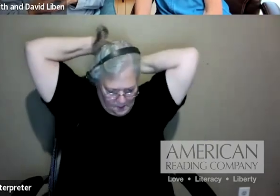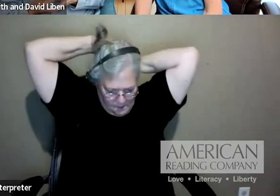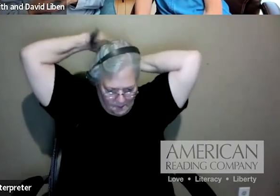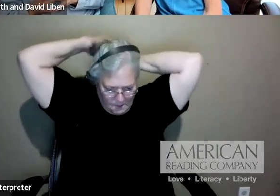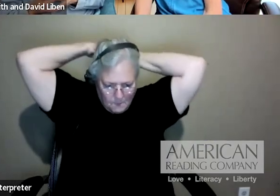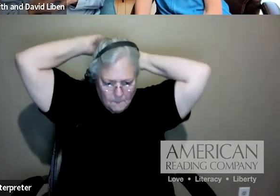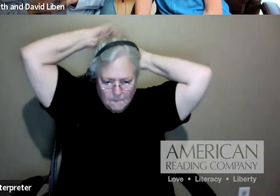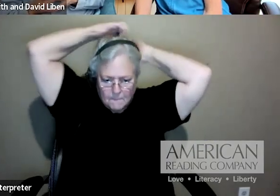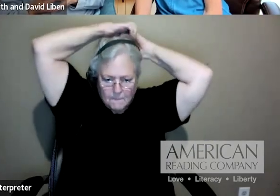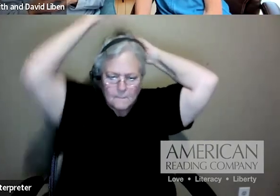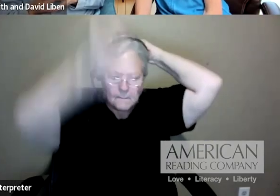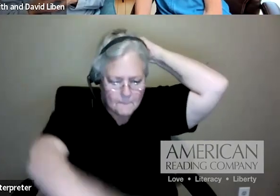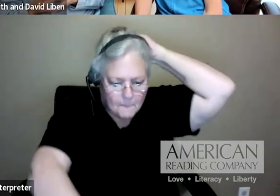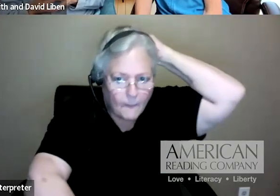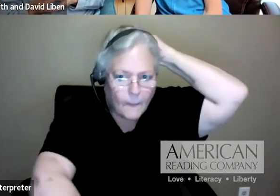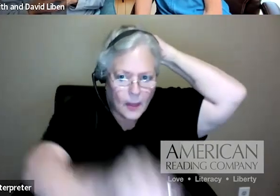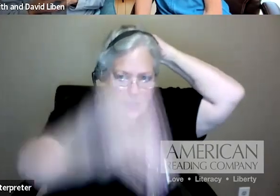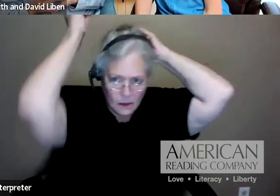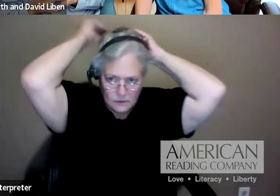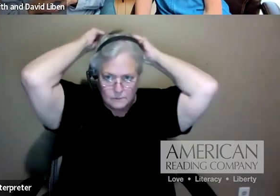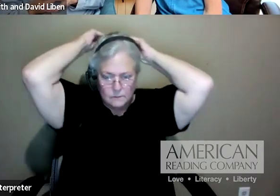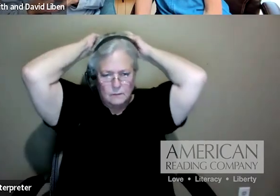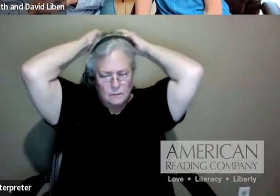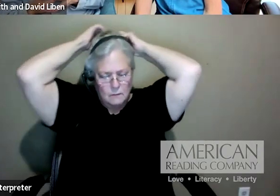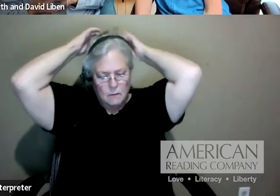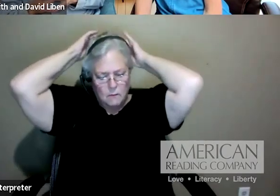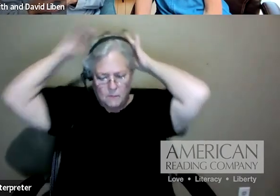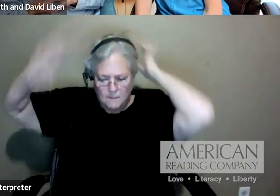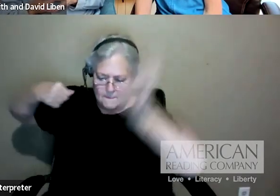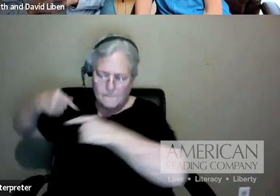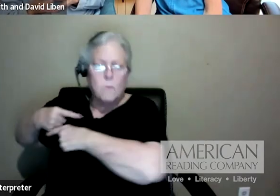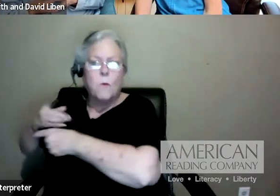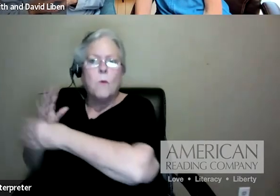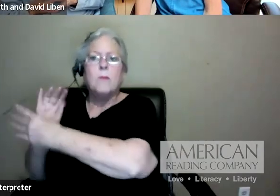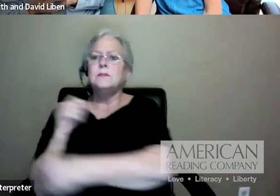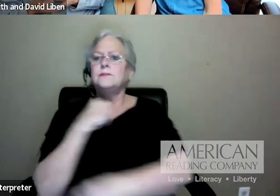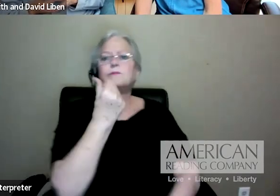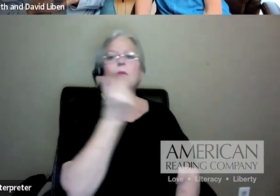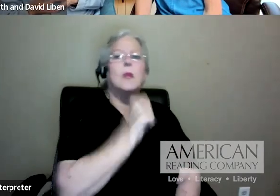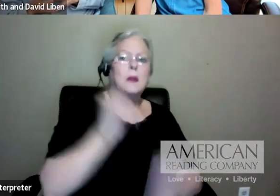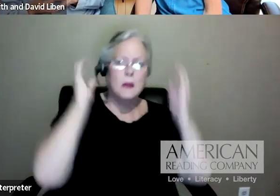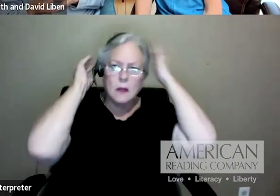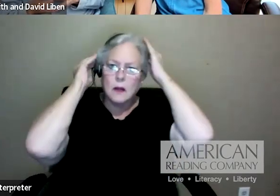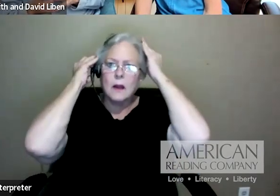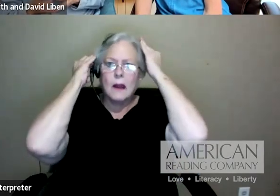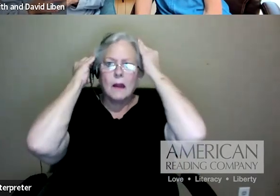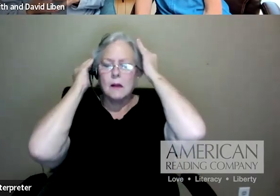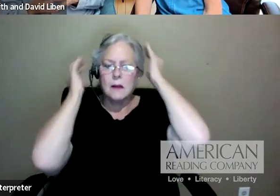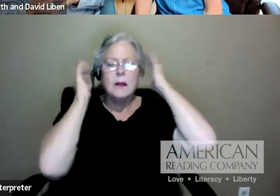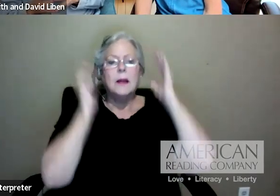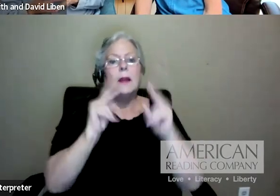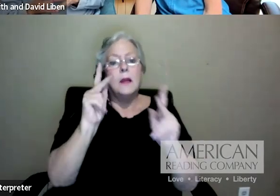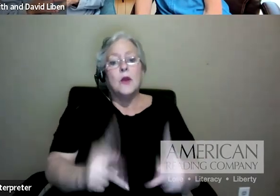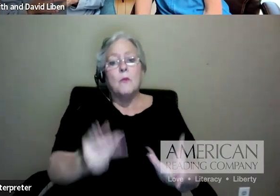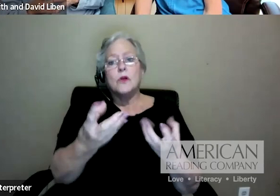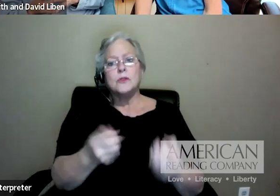I think that I want to, is there anybody wants, Meredith, Sue, David, do you want to say anything else before we move on a little bit to